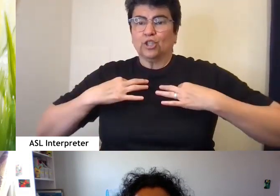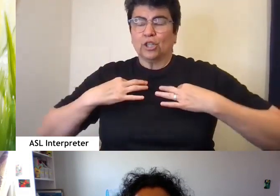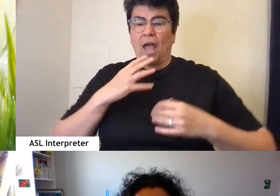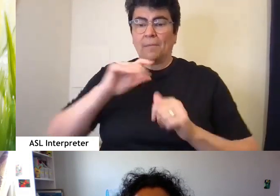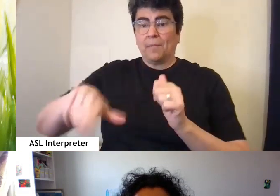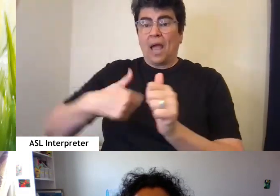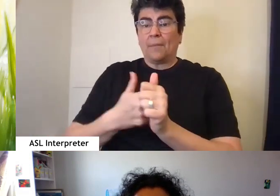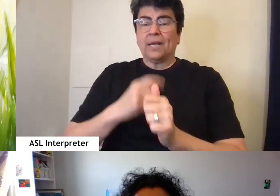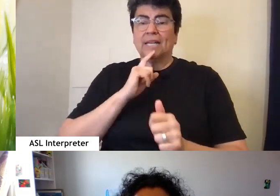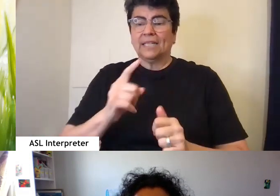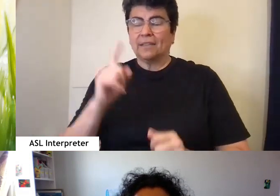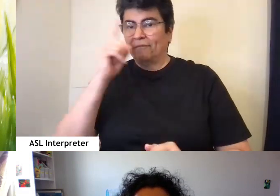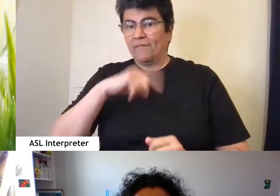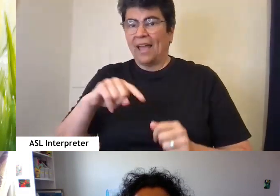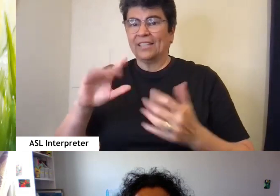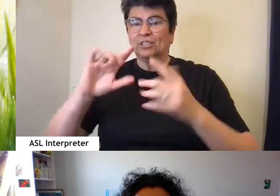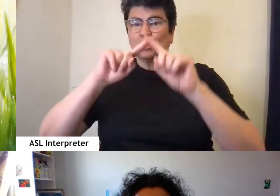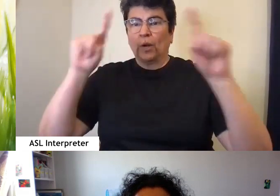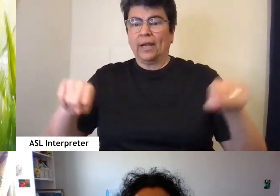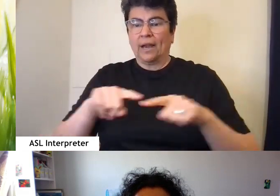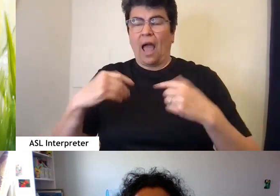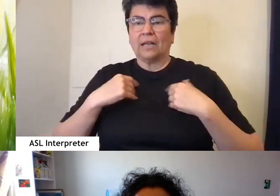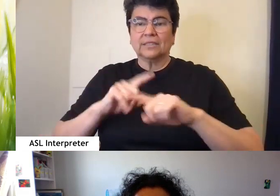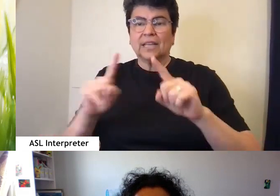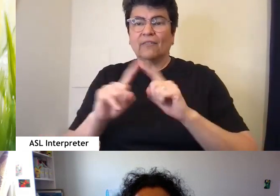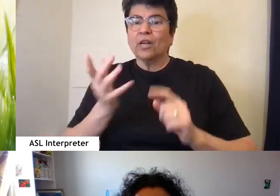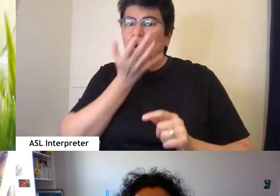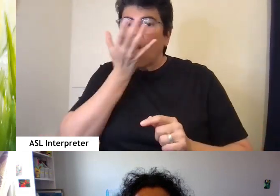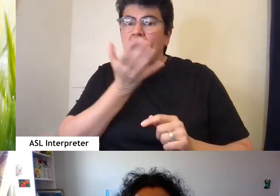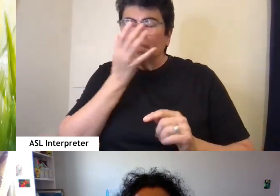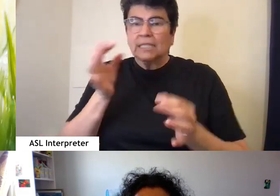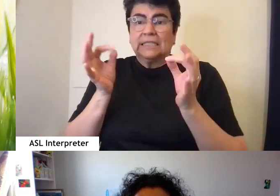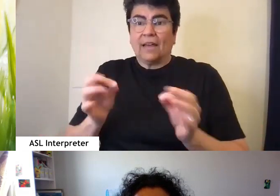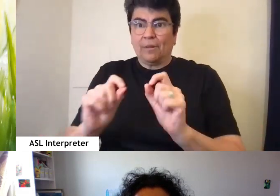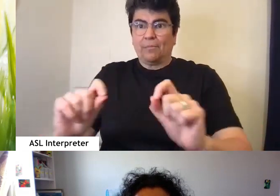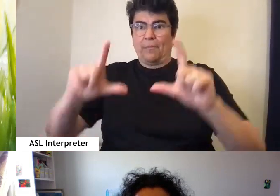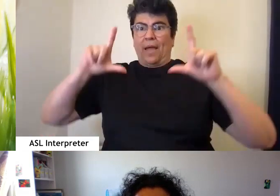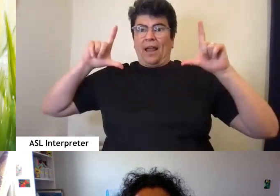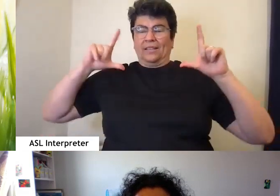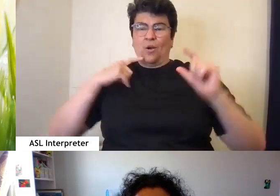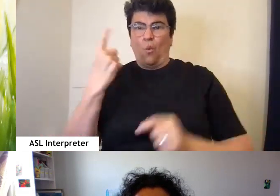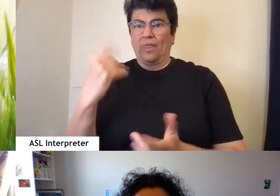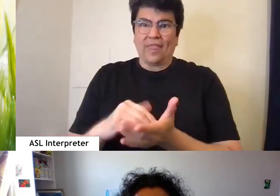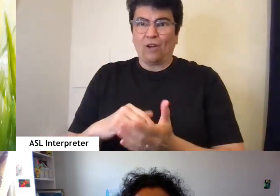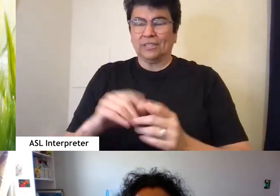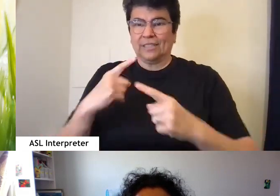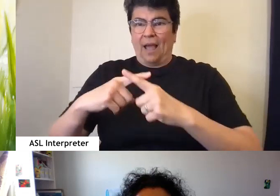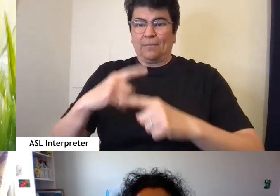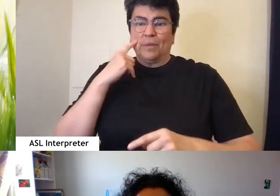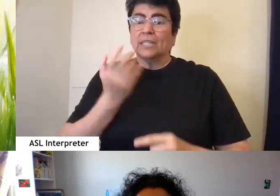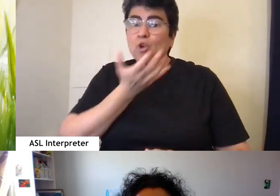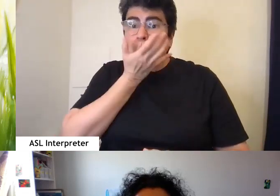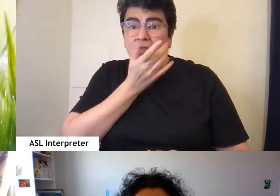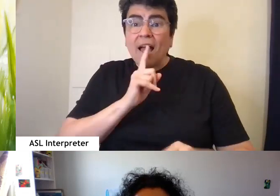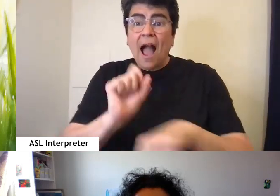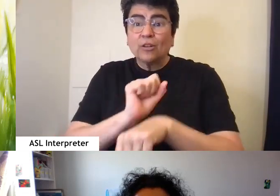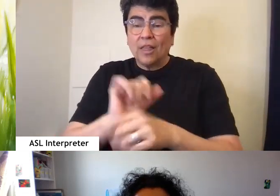behind me is a fake screen that shows a bunch of blades of grass that is definitely magnified like times a thousand because if grass was actually